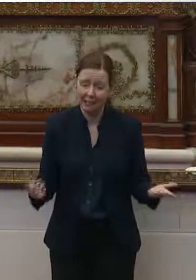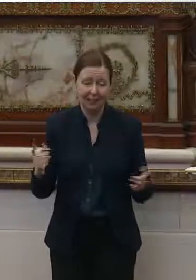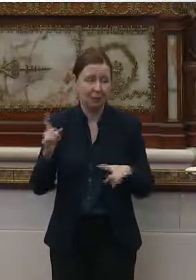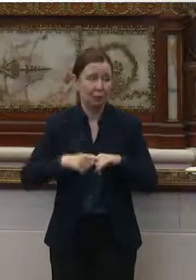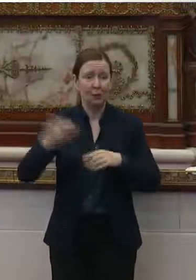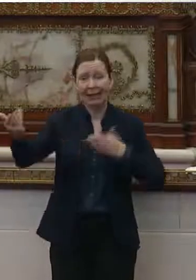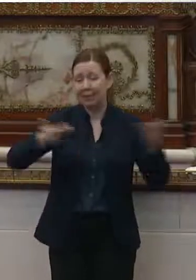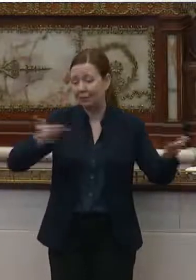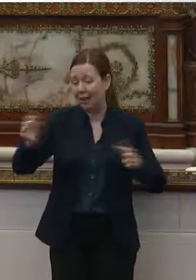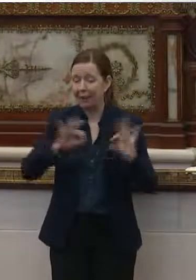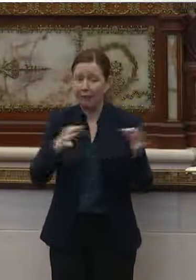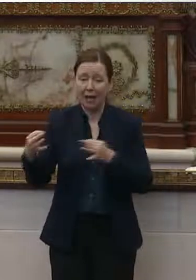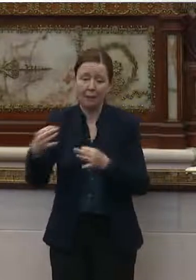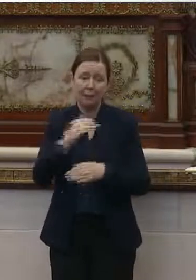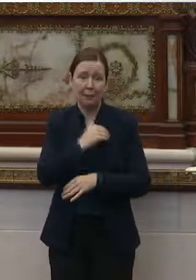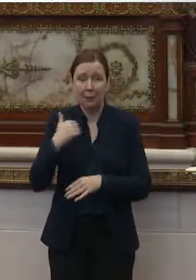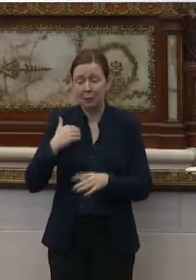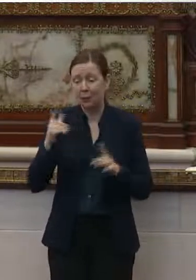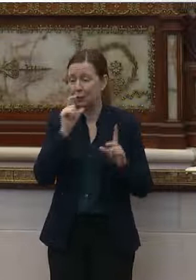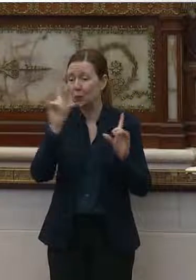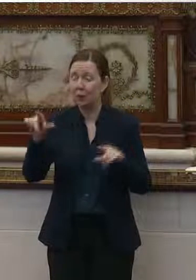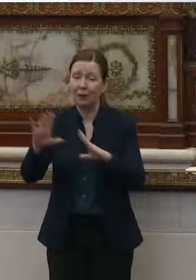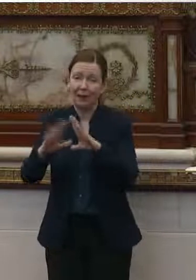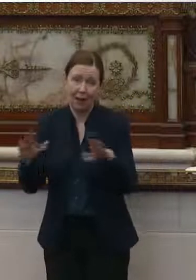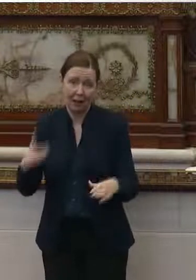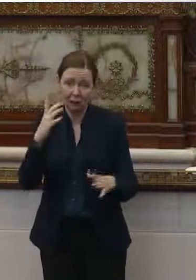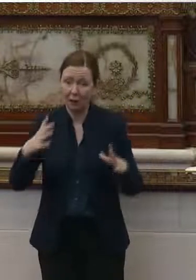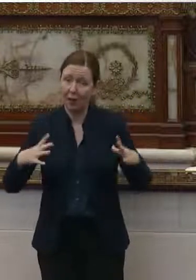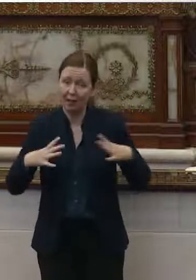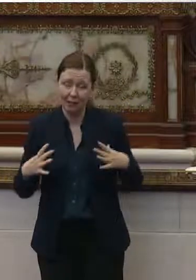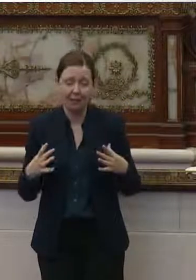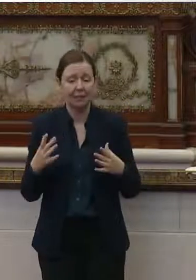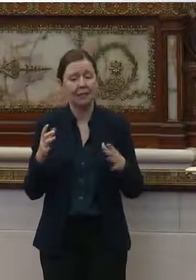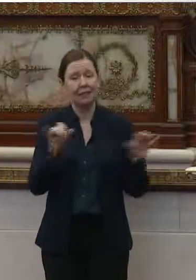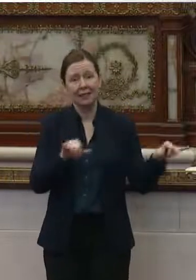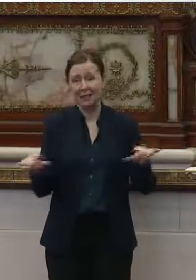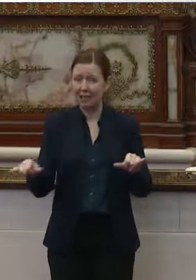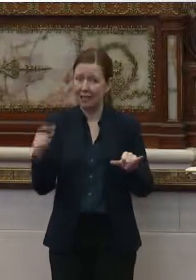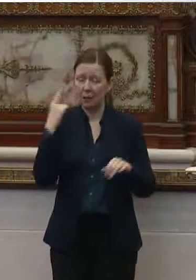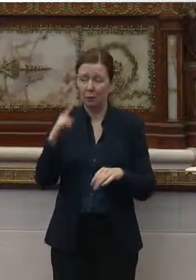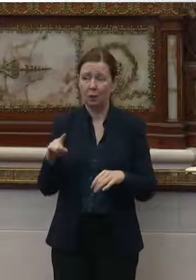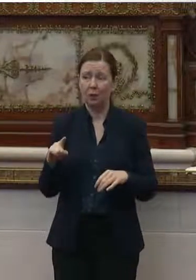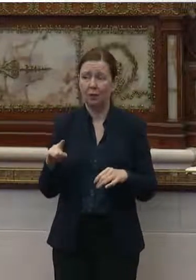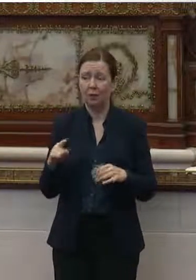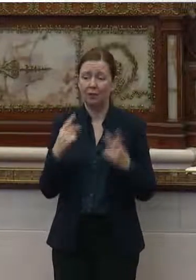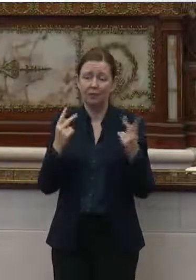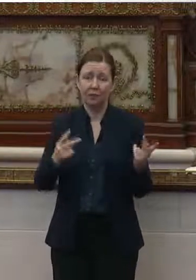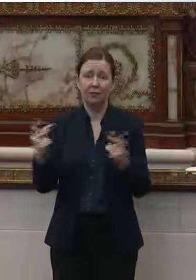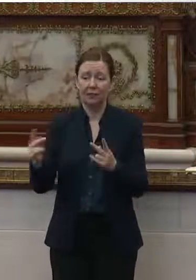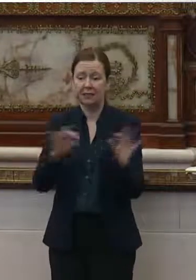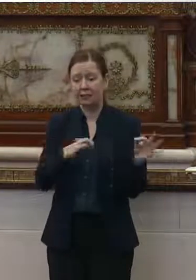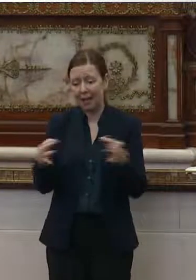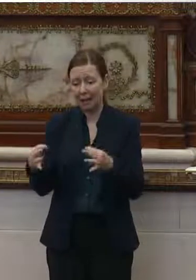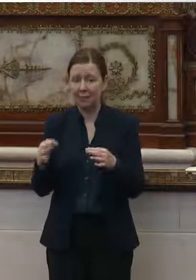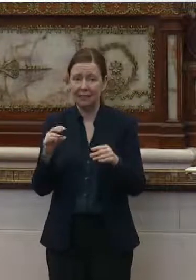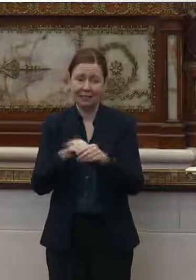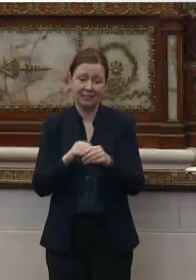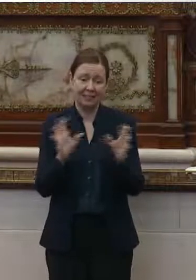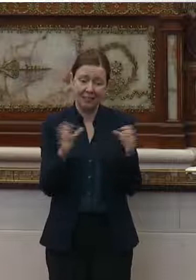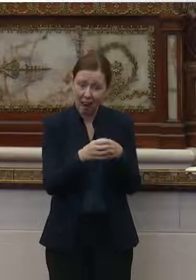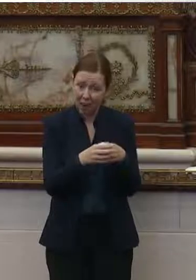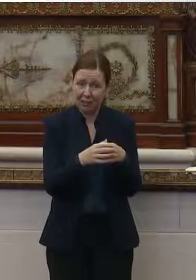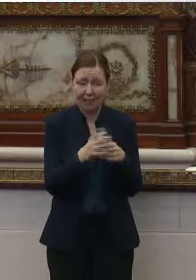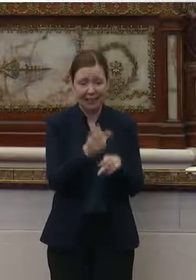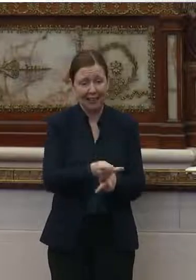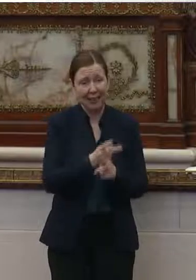invite your relatives over to your house or don't go to their house for the holidays. Same rule goes for, uh, visiting relatives in congregate care. You know, I, I